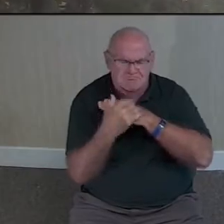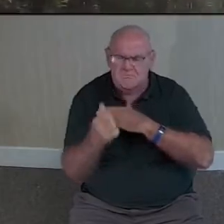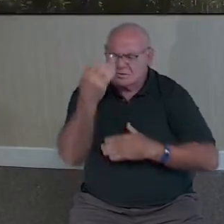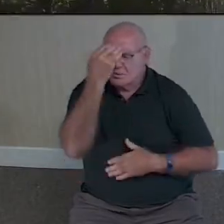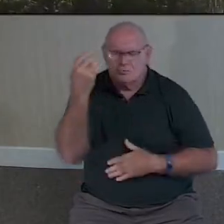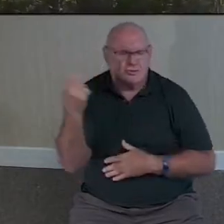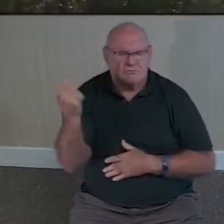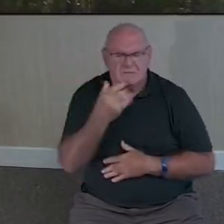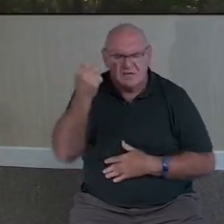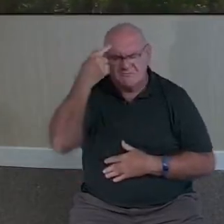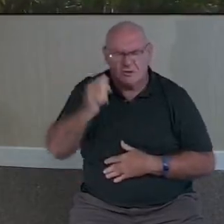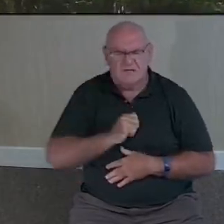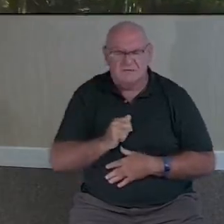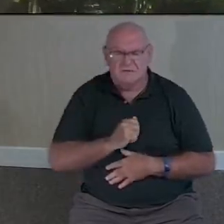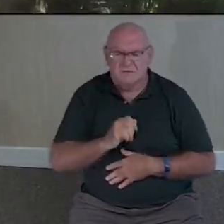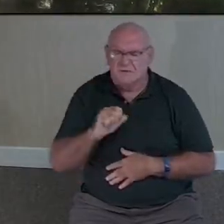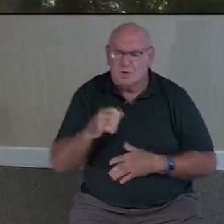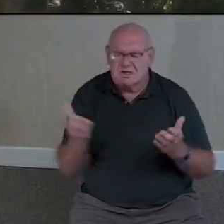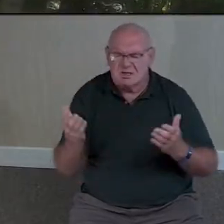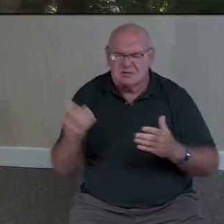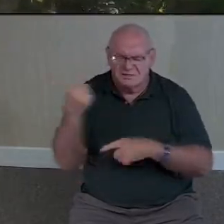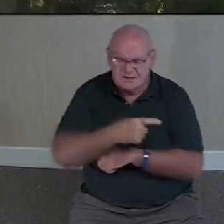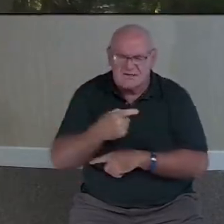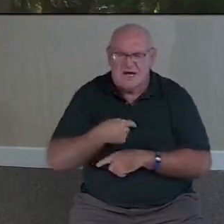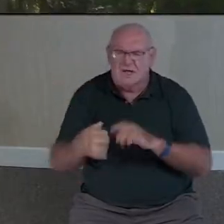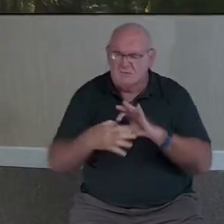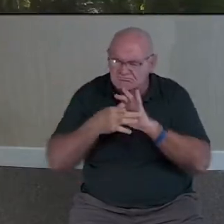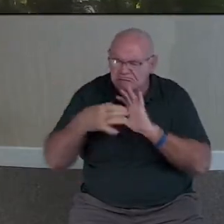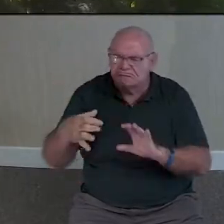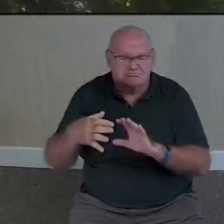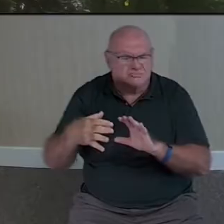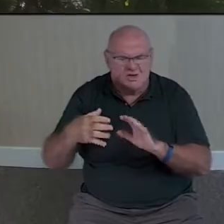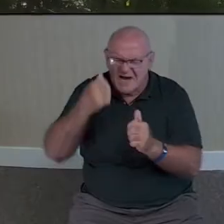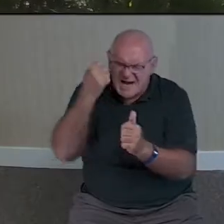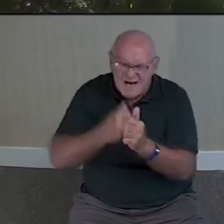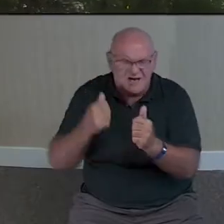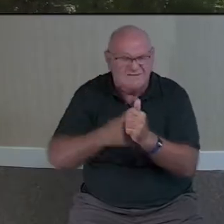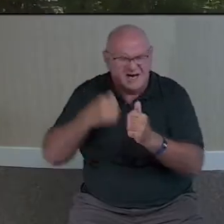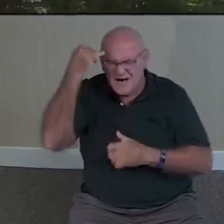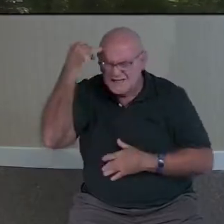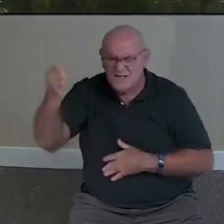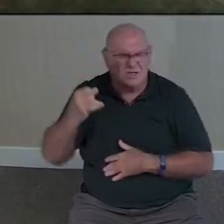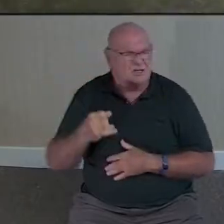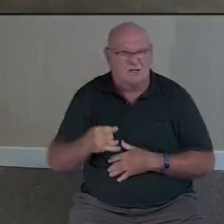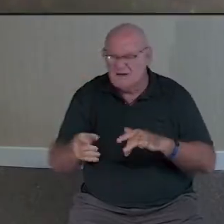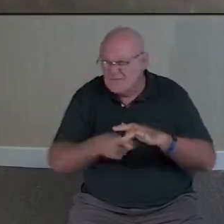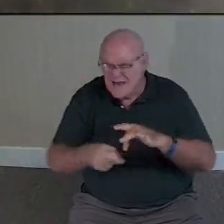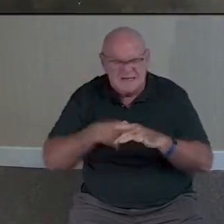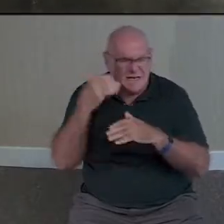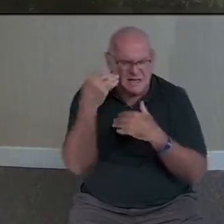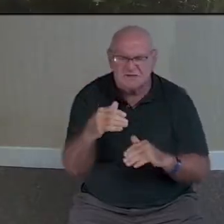something better for myself. So here today, I release and let go of every idea of lack and limitation,